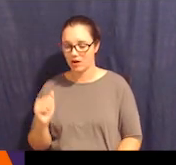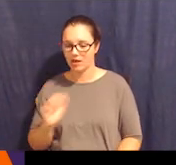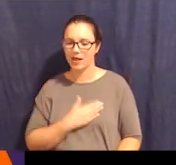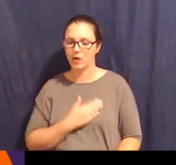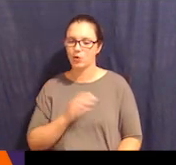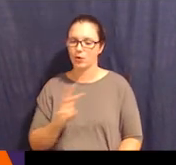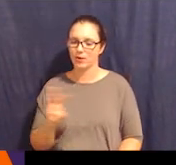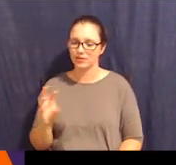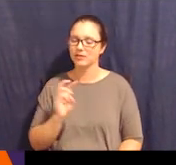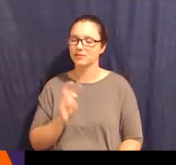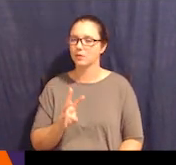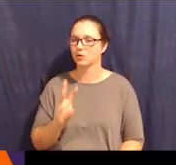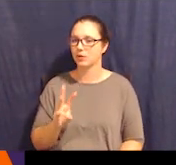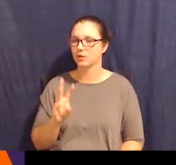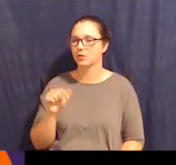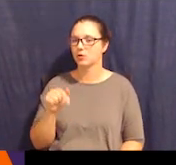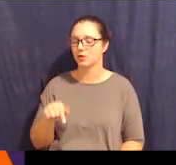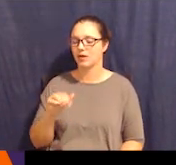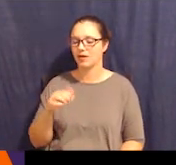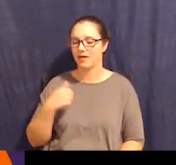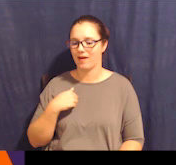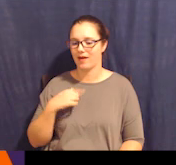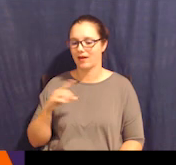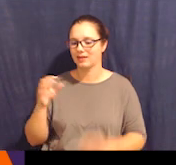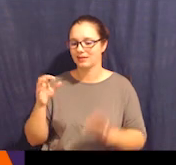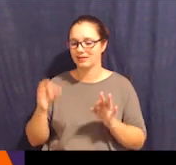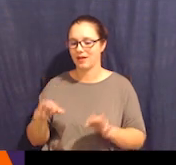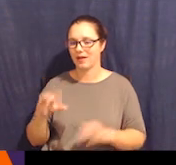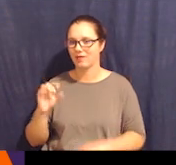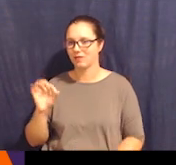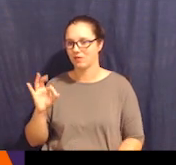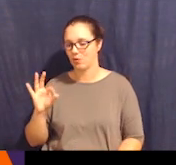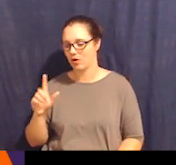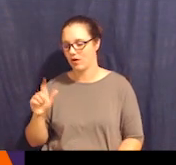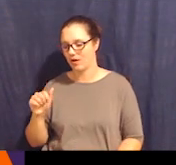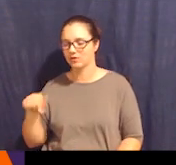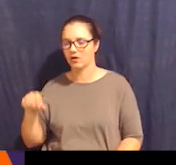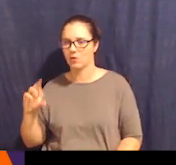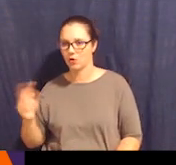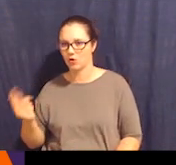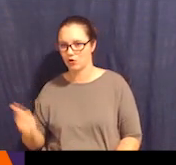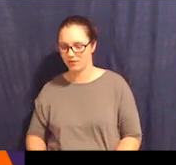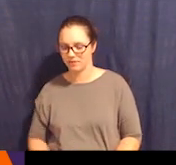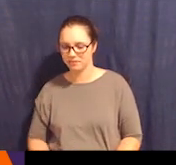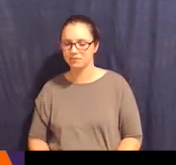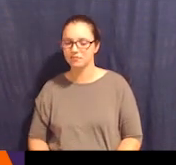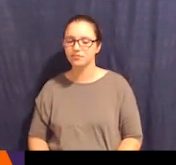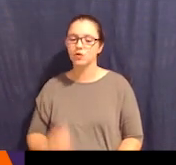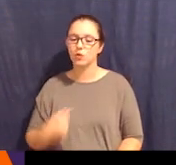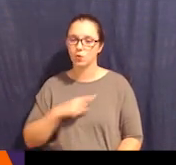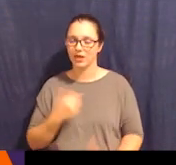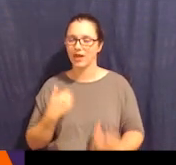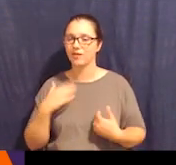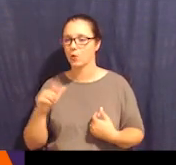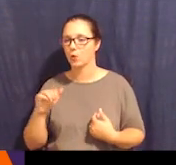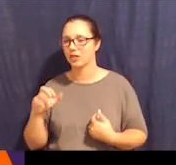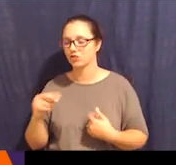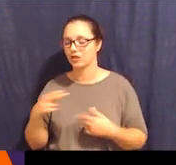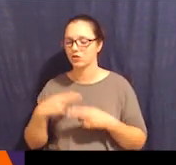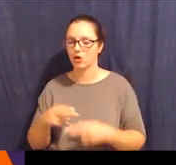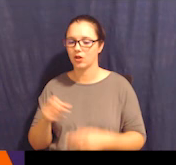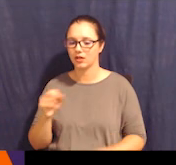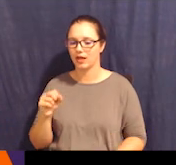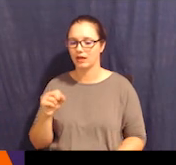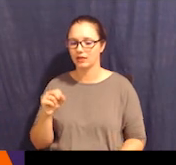.org. We have a coalition called SDM for Florida that is led by me and Michael